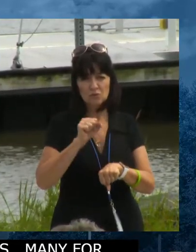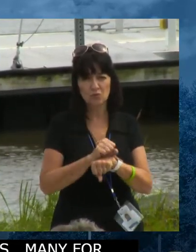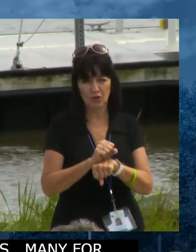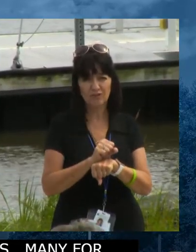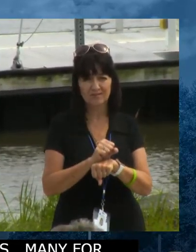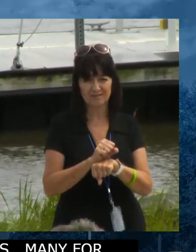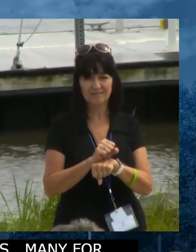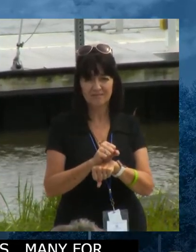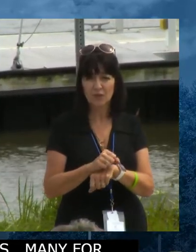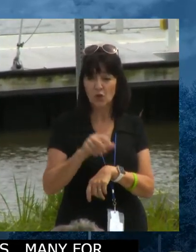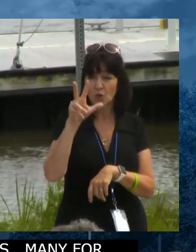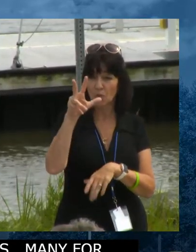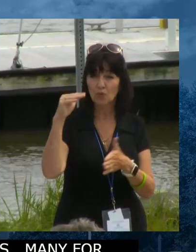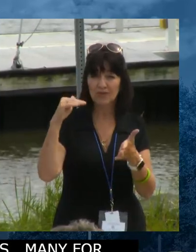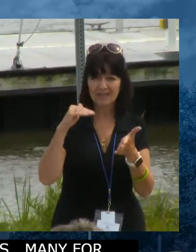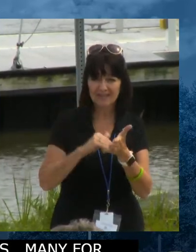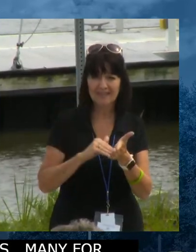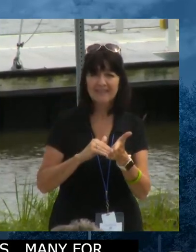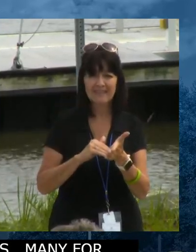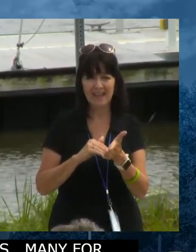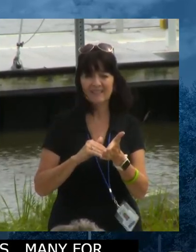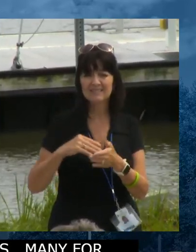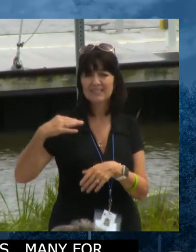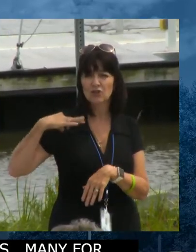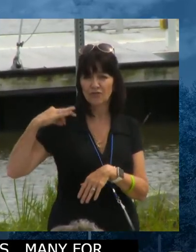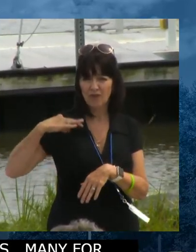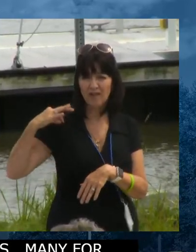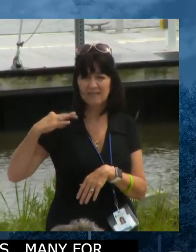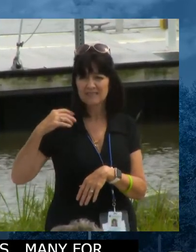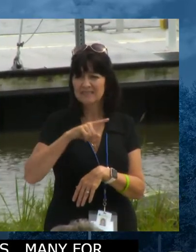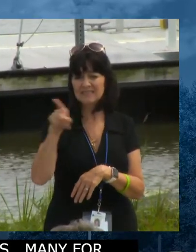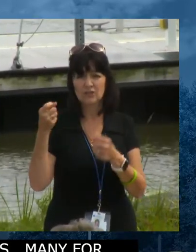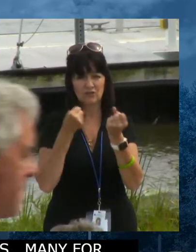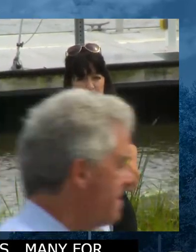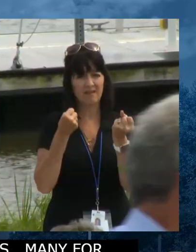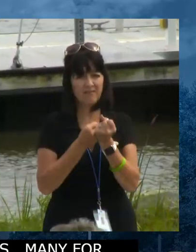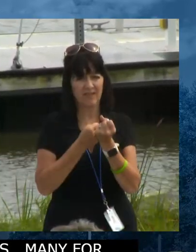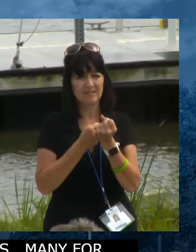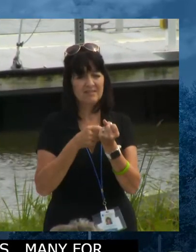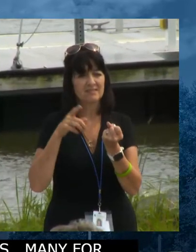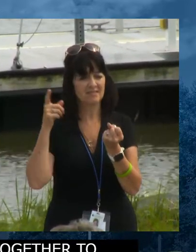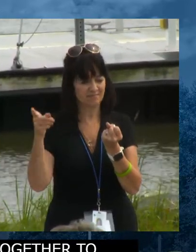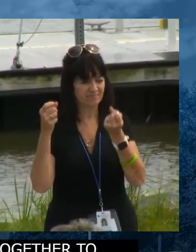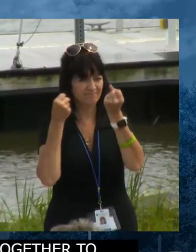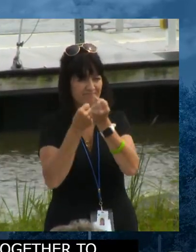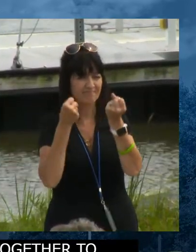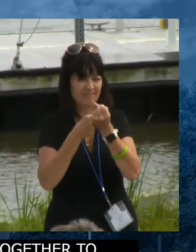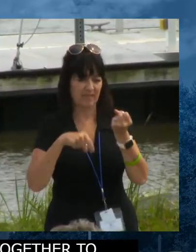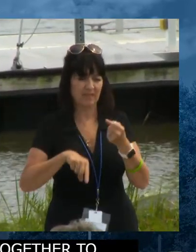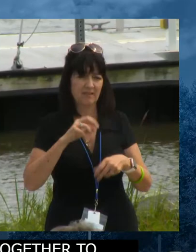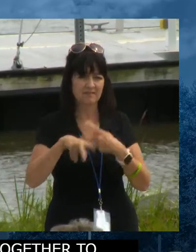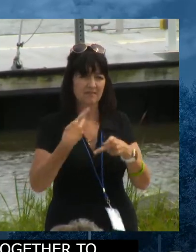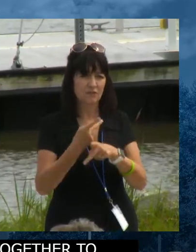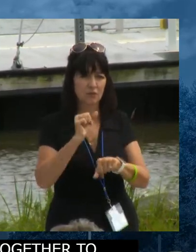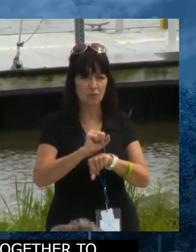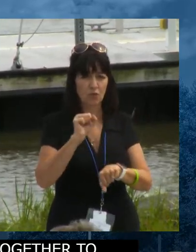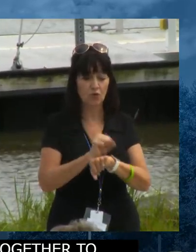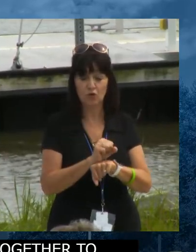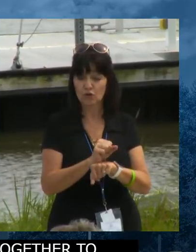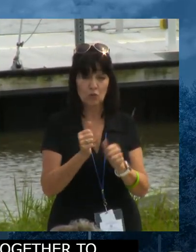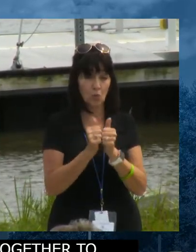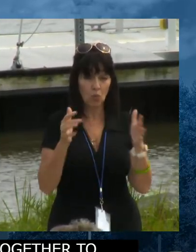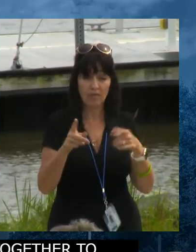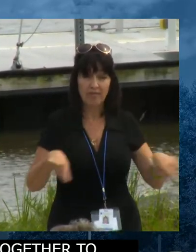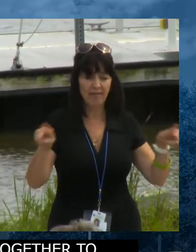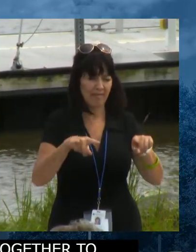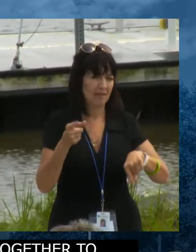,000 water warriors. Those are volunteer advocates who raised their voices and spoke on behalf of this initiative. We couldn't have done it without you.